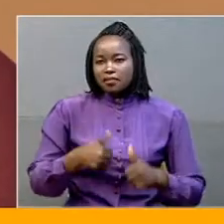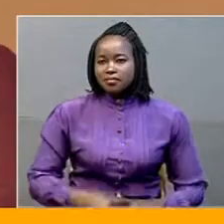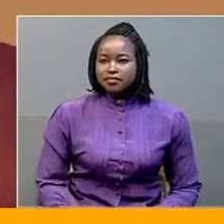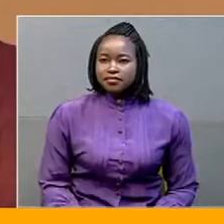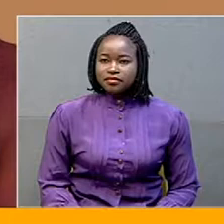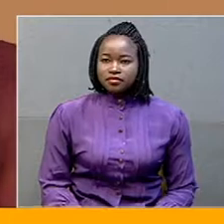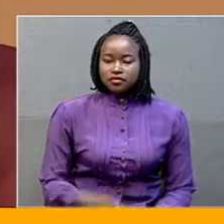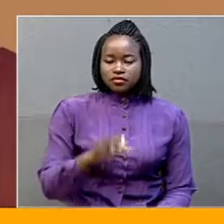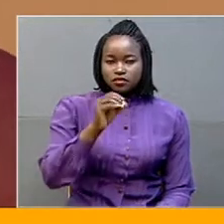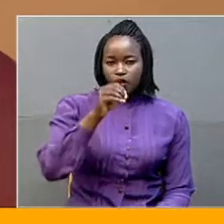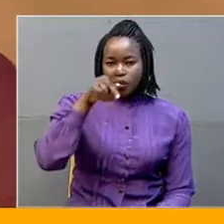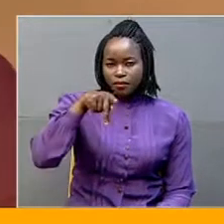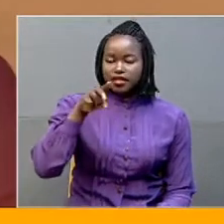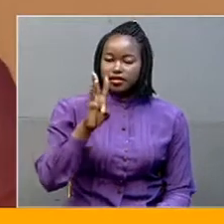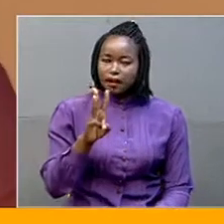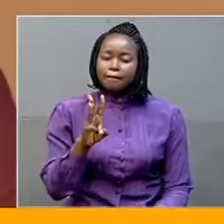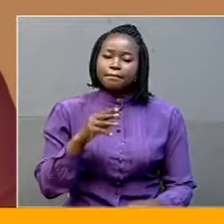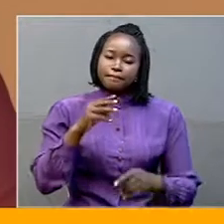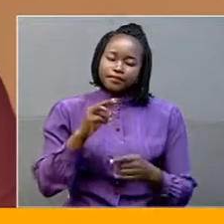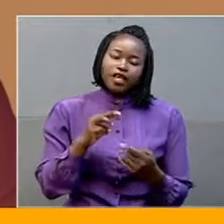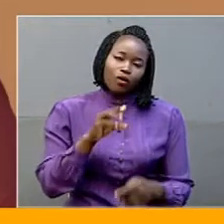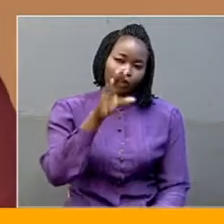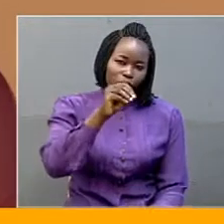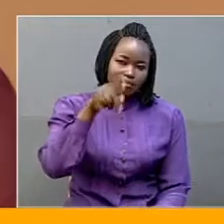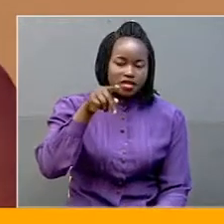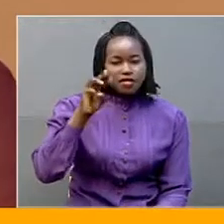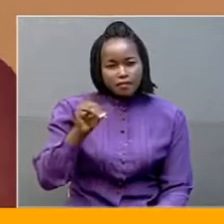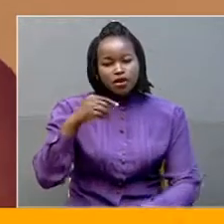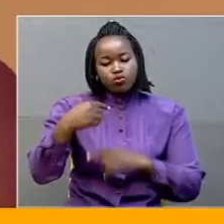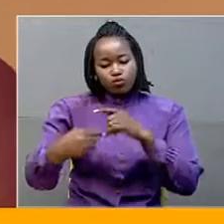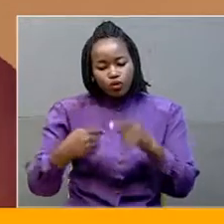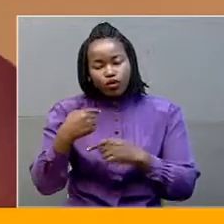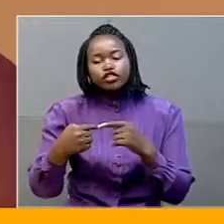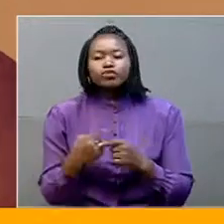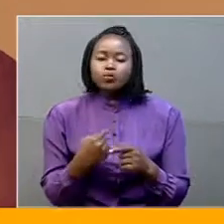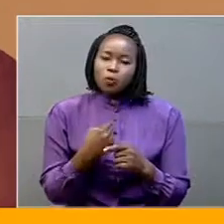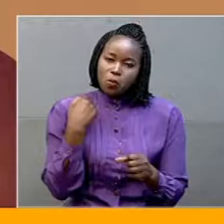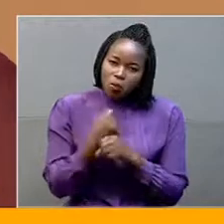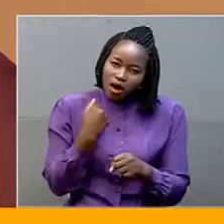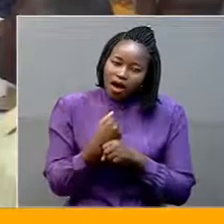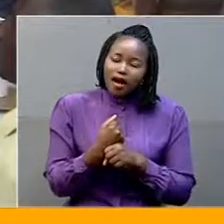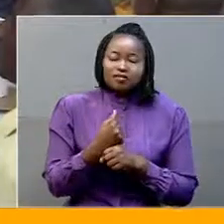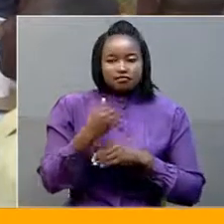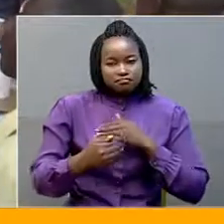exponentially. The portfolio has grown